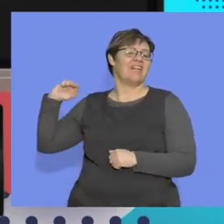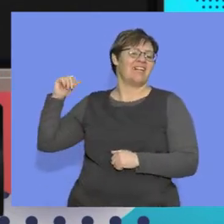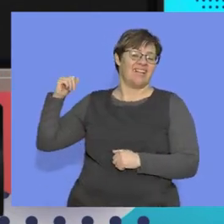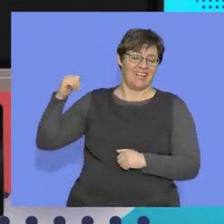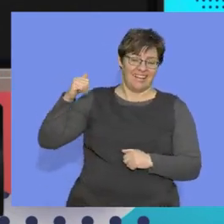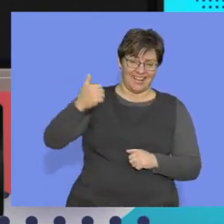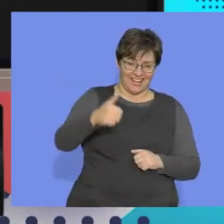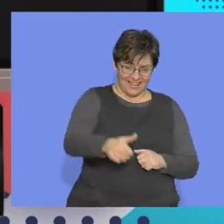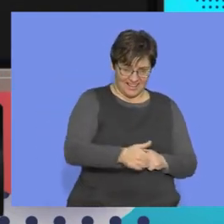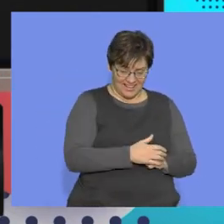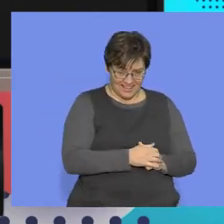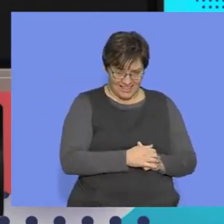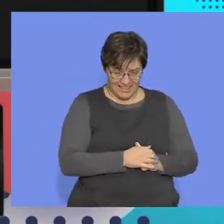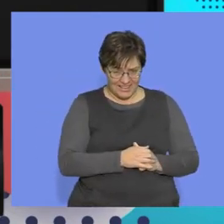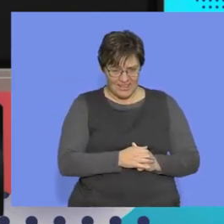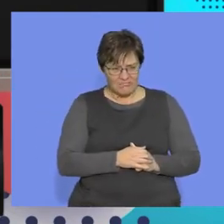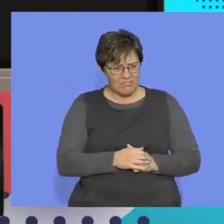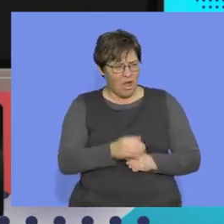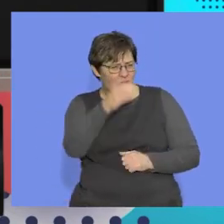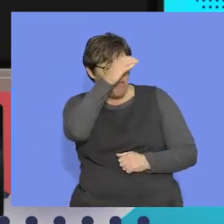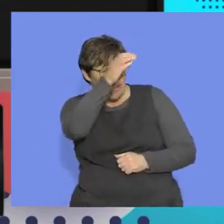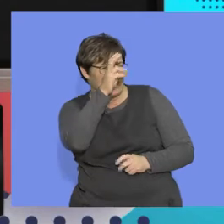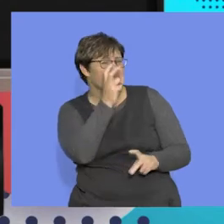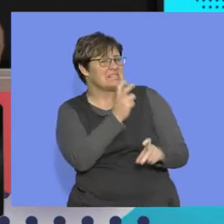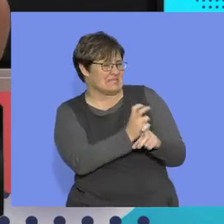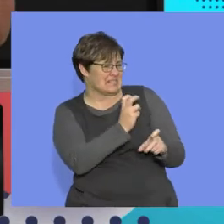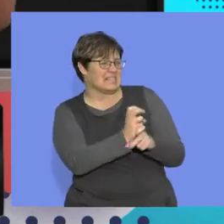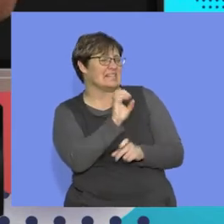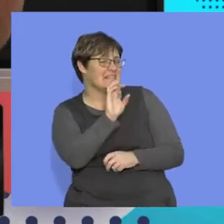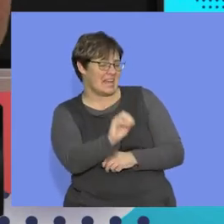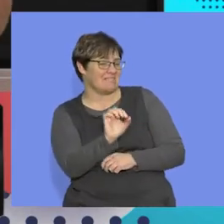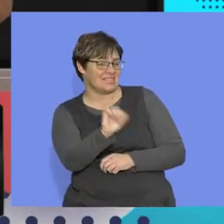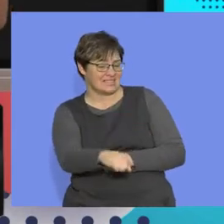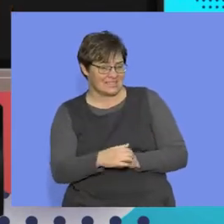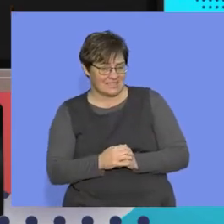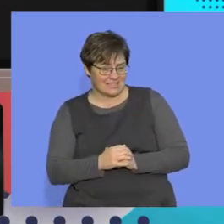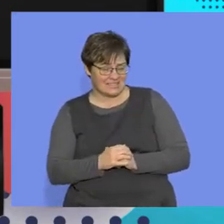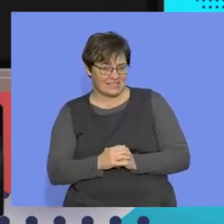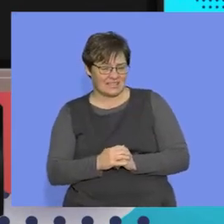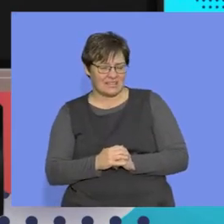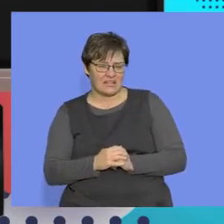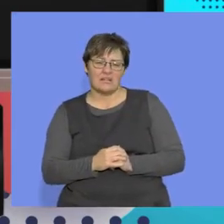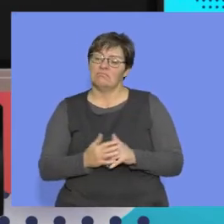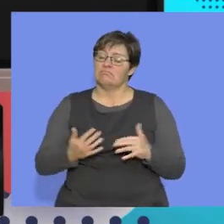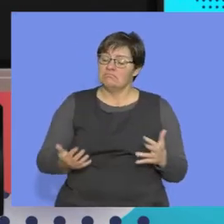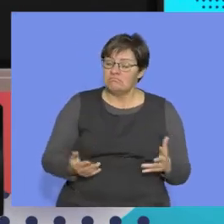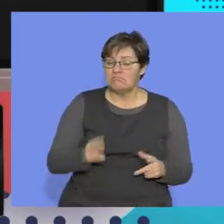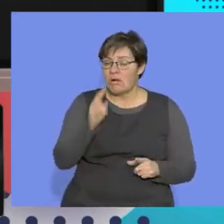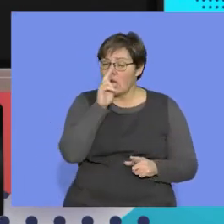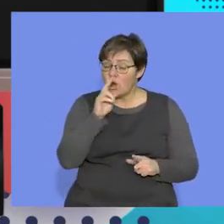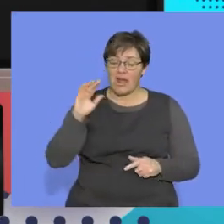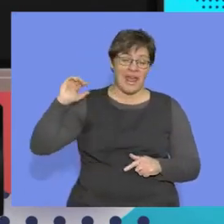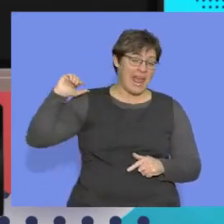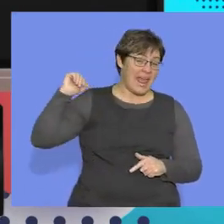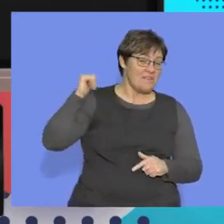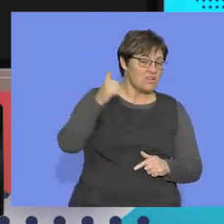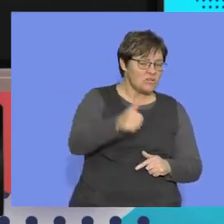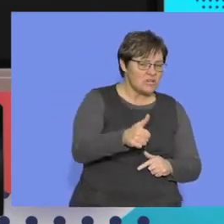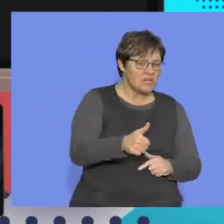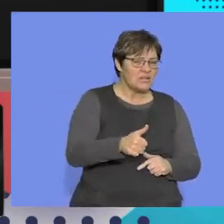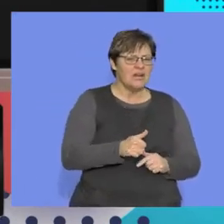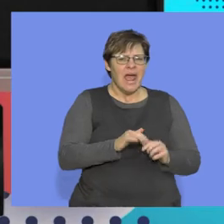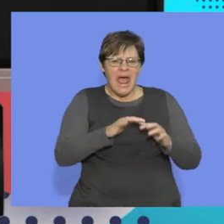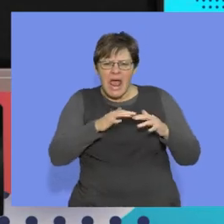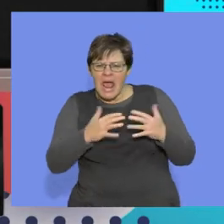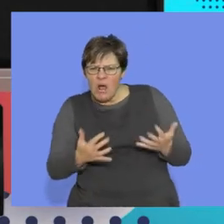we've been looking at difficult concepts, yes, all right? So we're looking at this whole, when we look at evolution, how